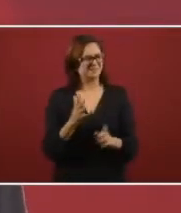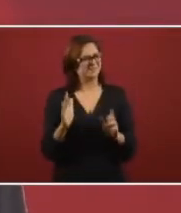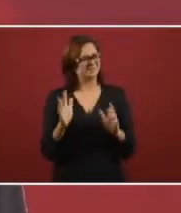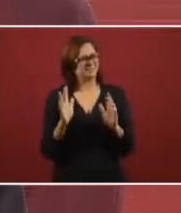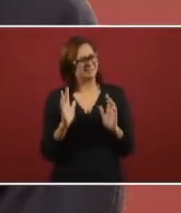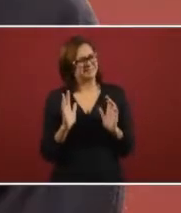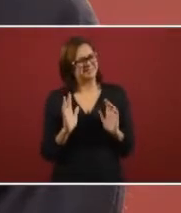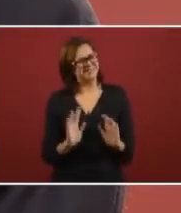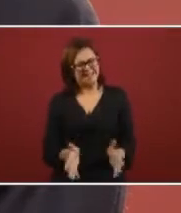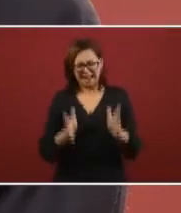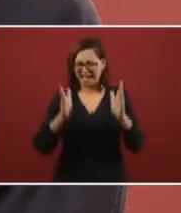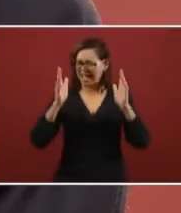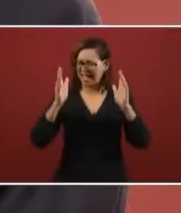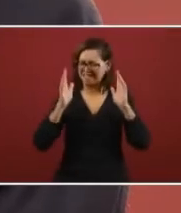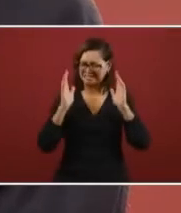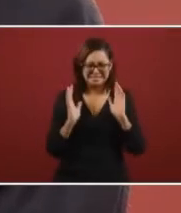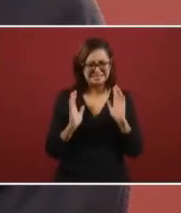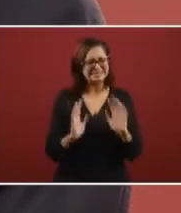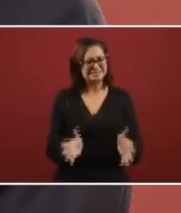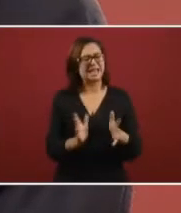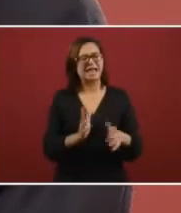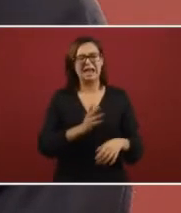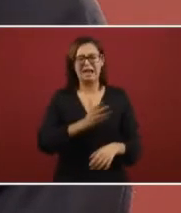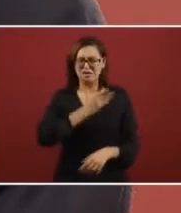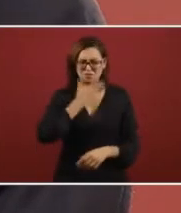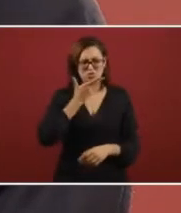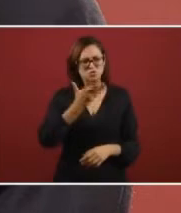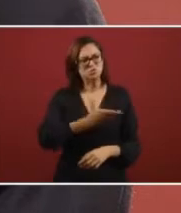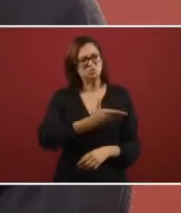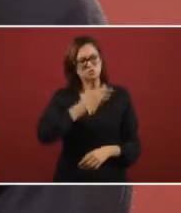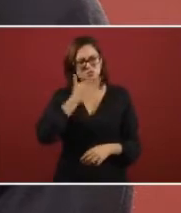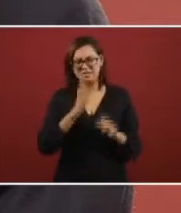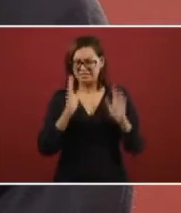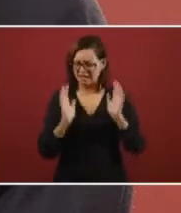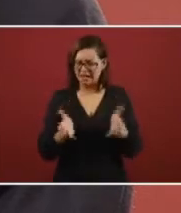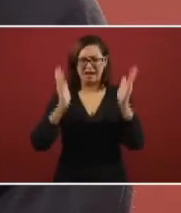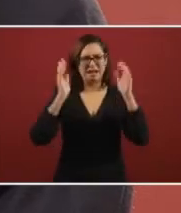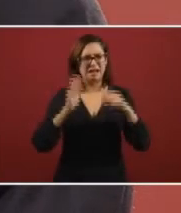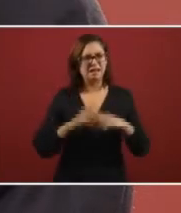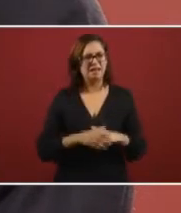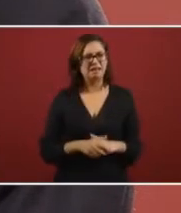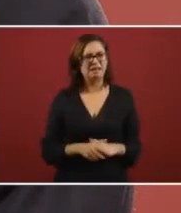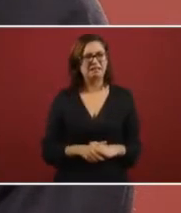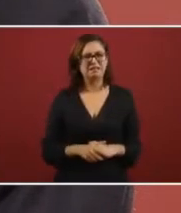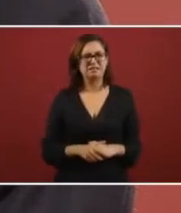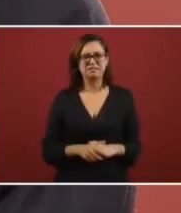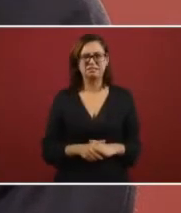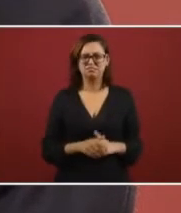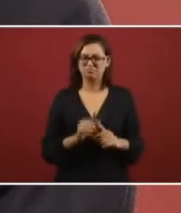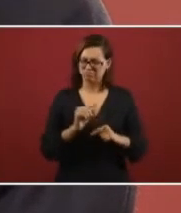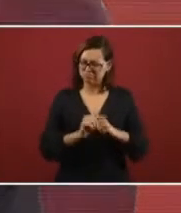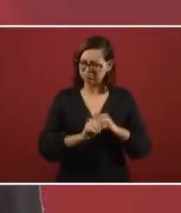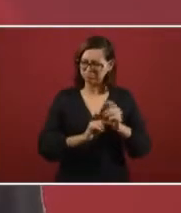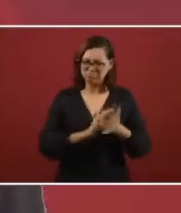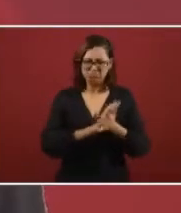and they need to start to become accustomed that